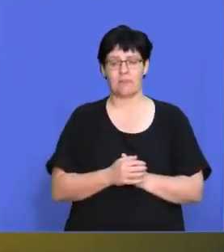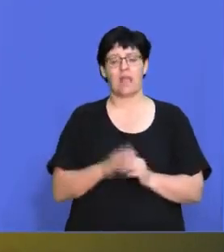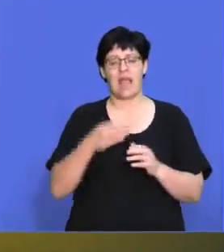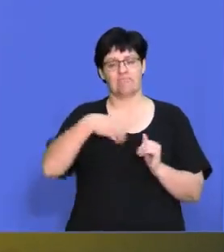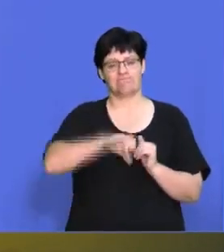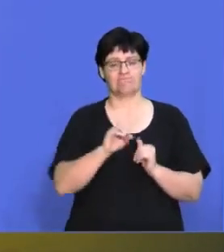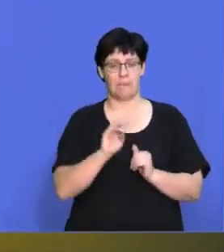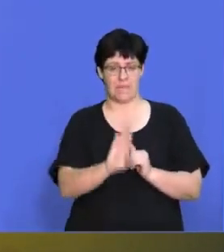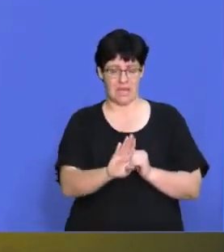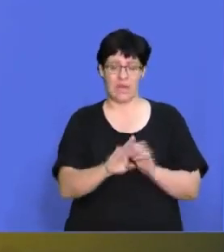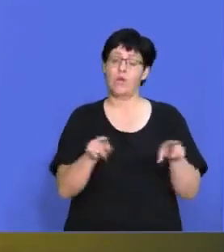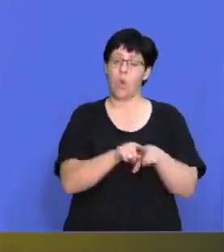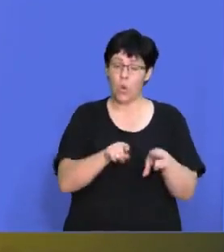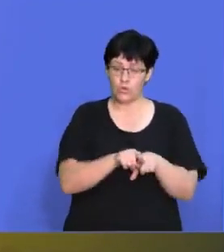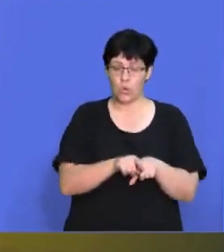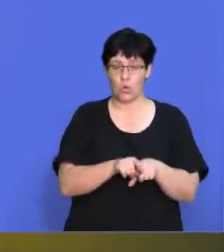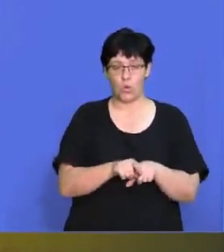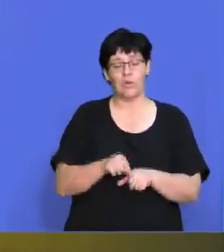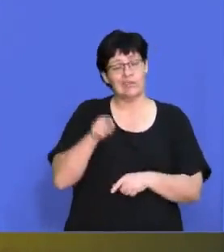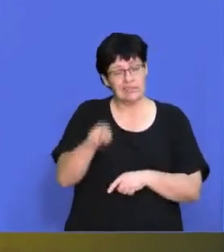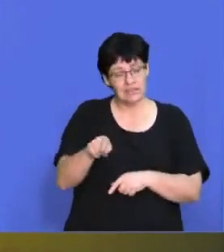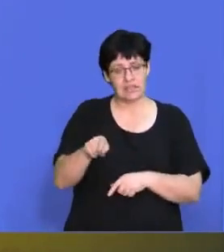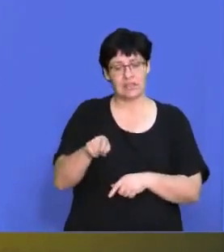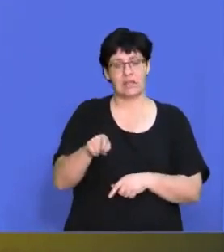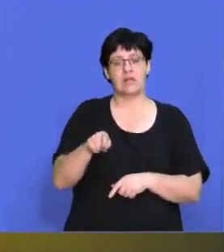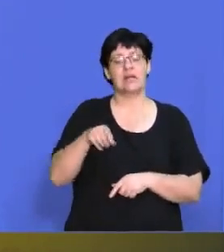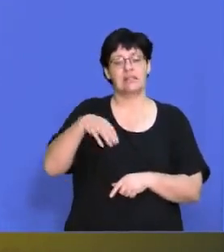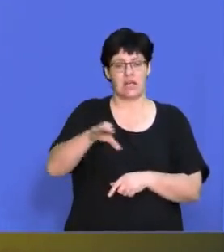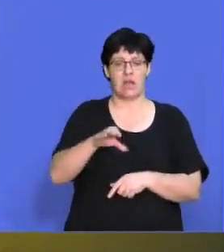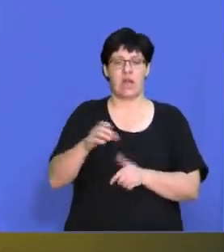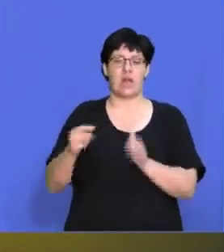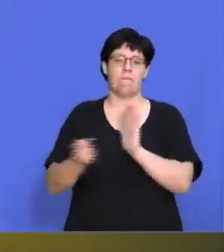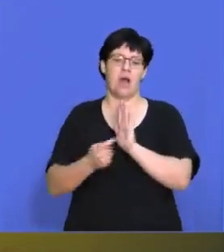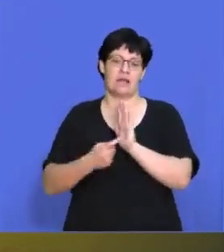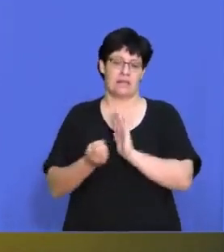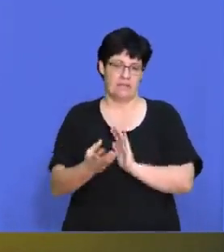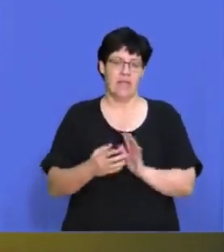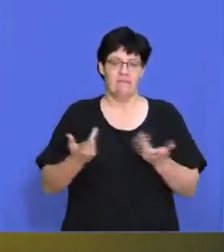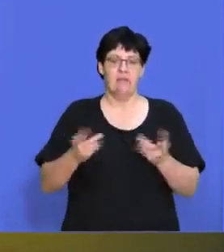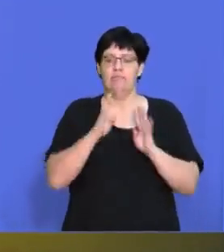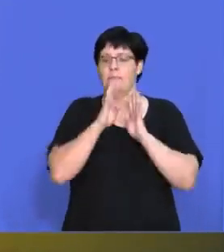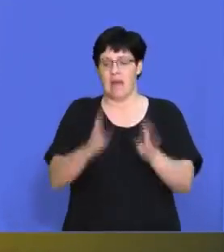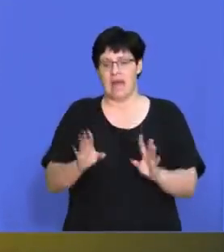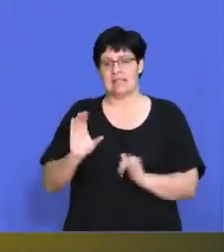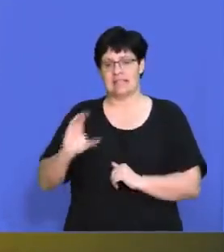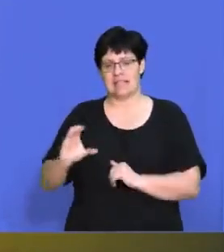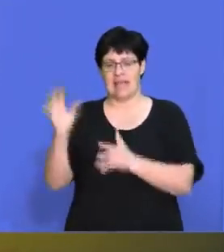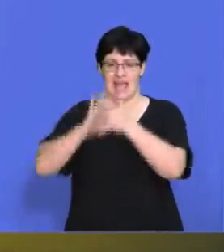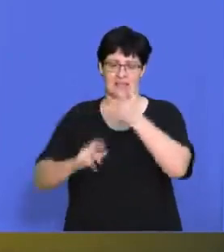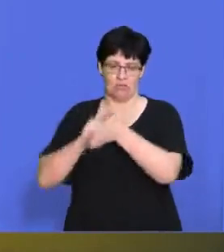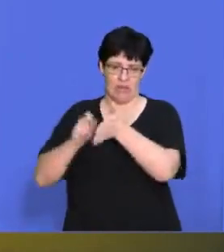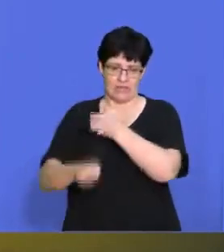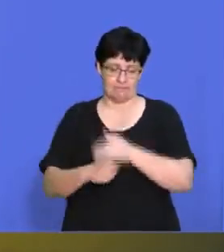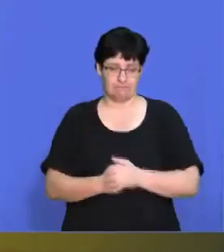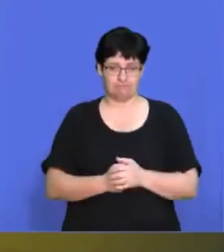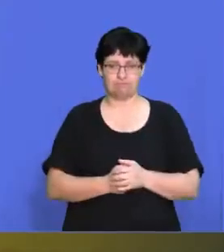in section B, as well as how much these particular sections will count if this was just a plain section C